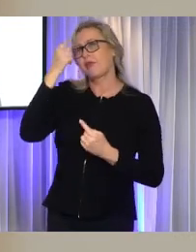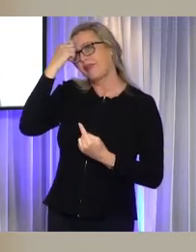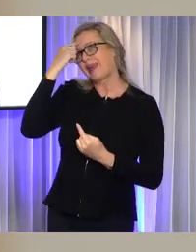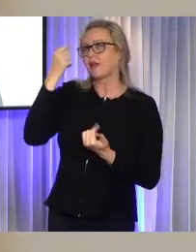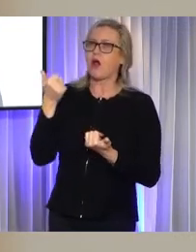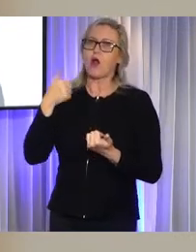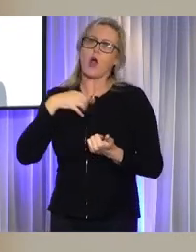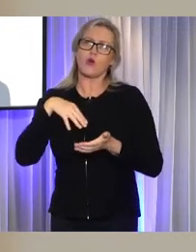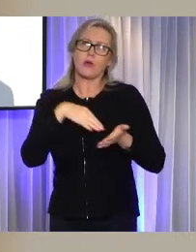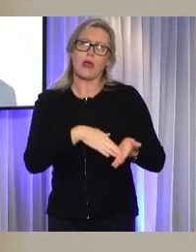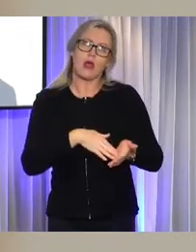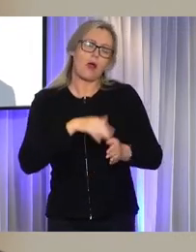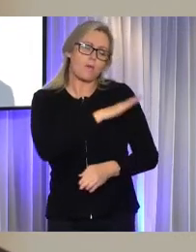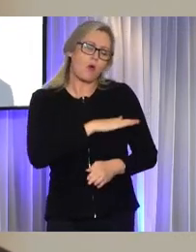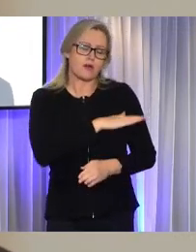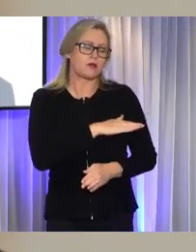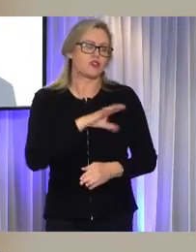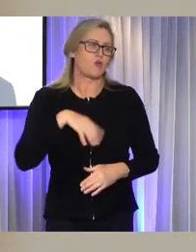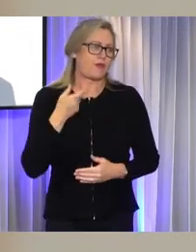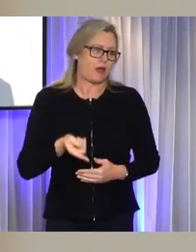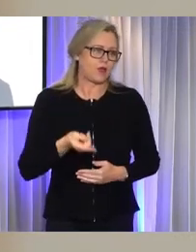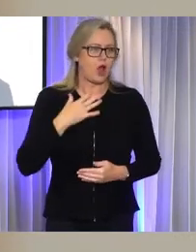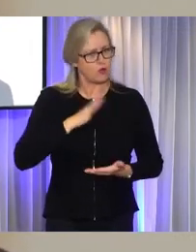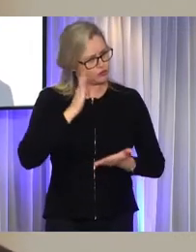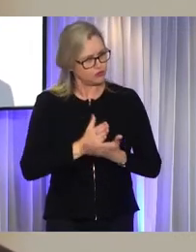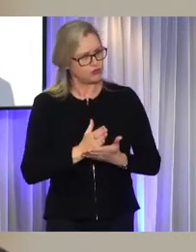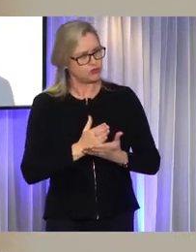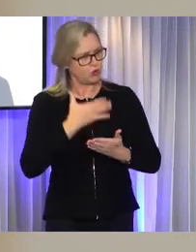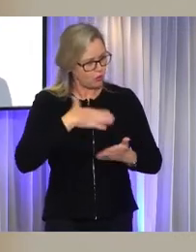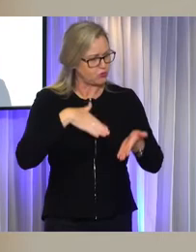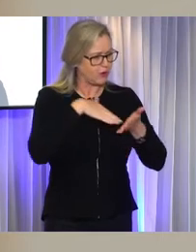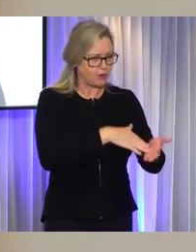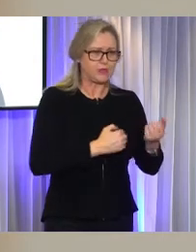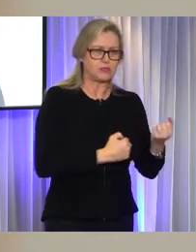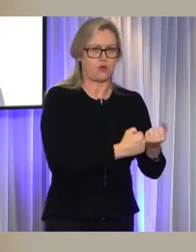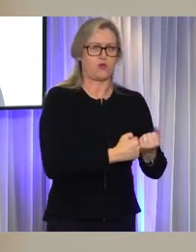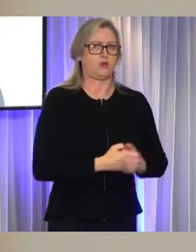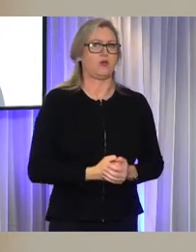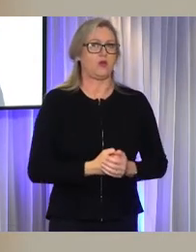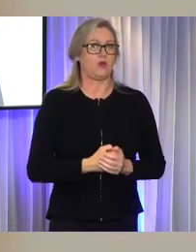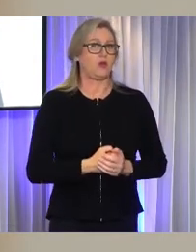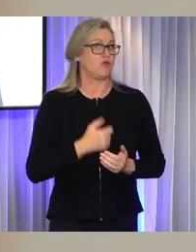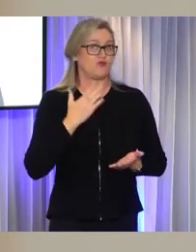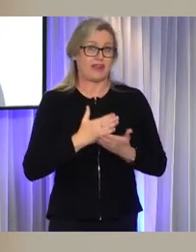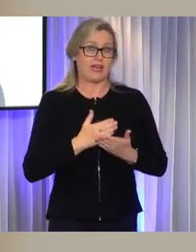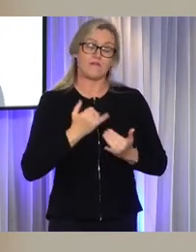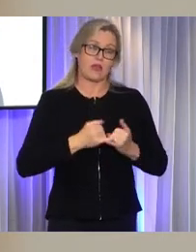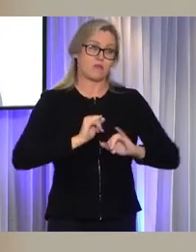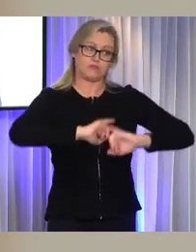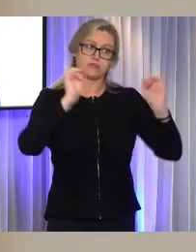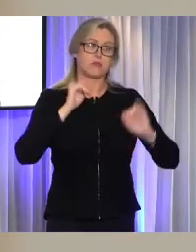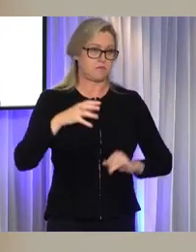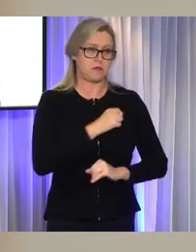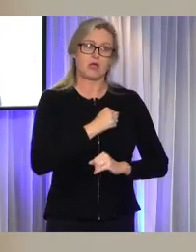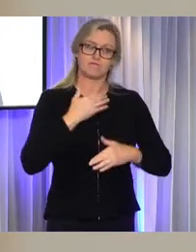Friends, we do not have a minute of a day of a week to waste. I know many people have told